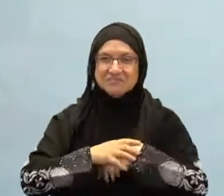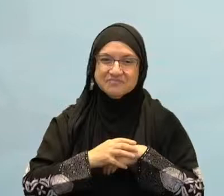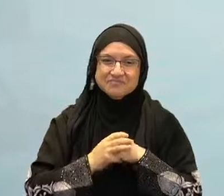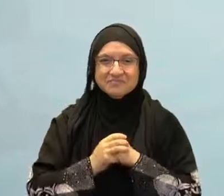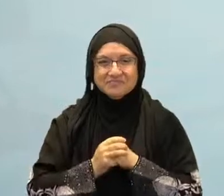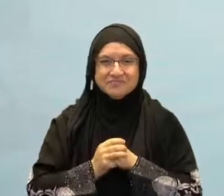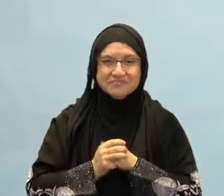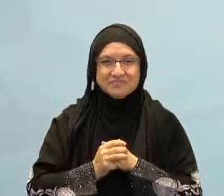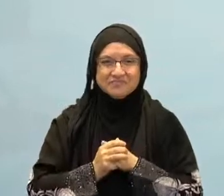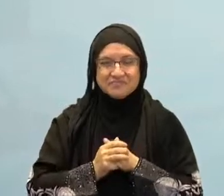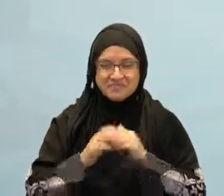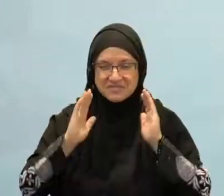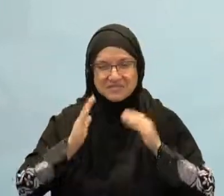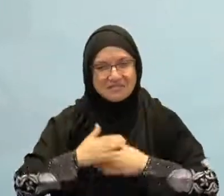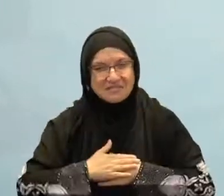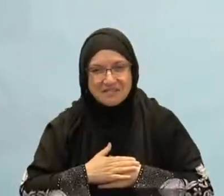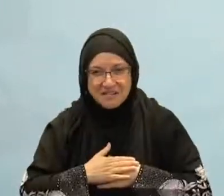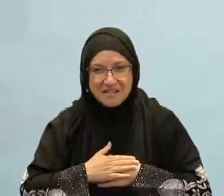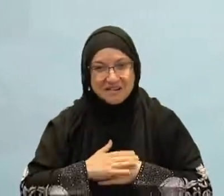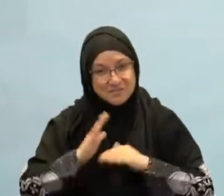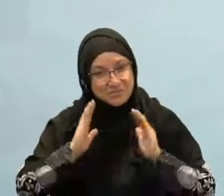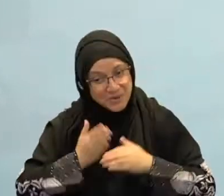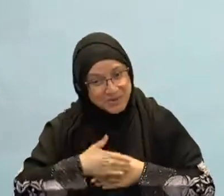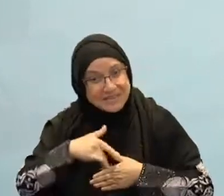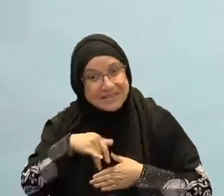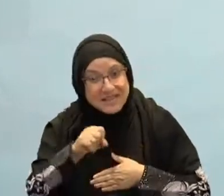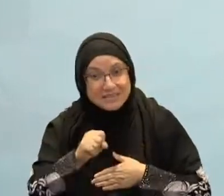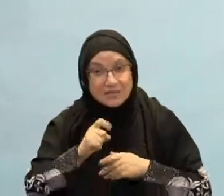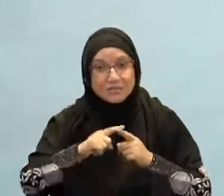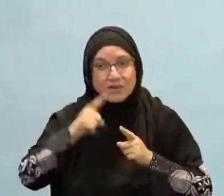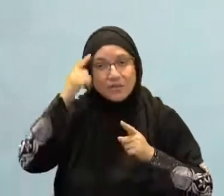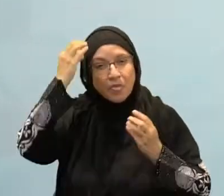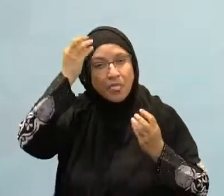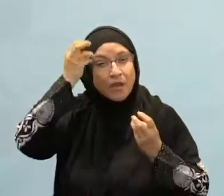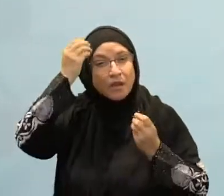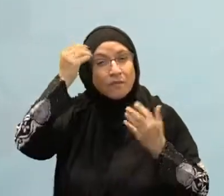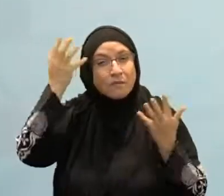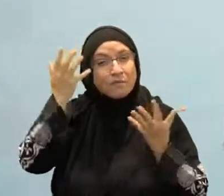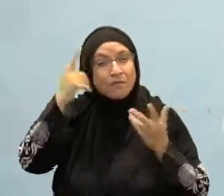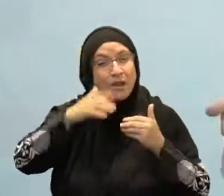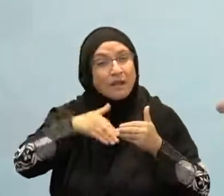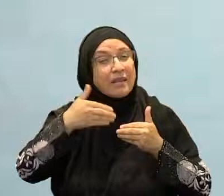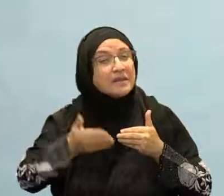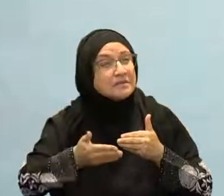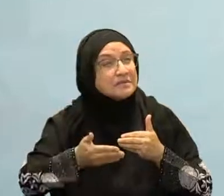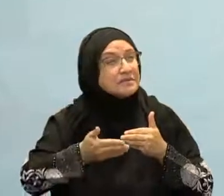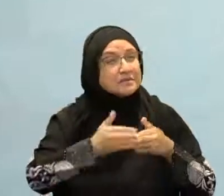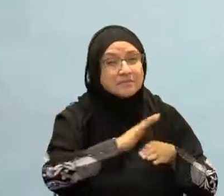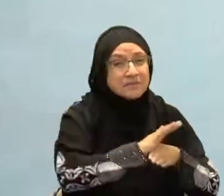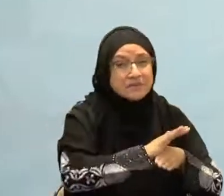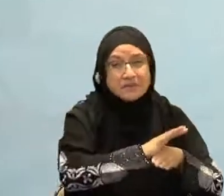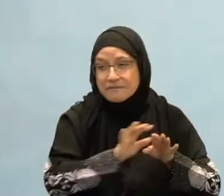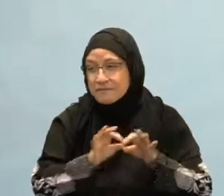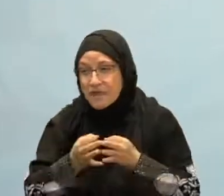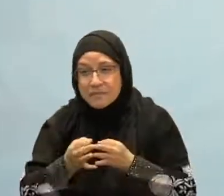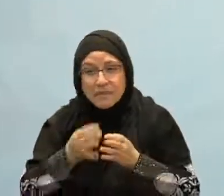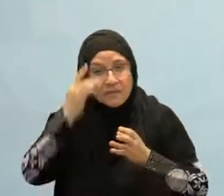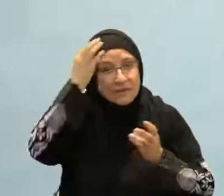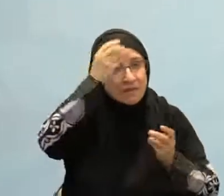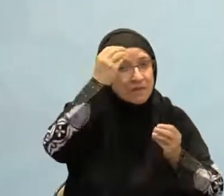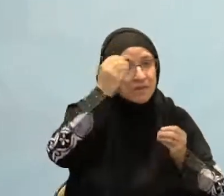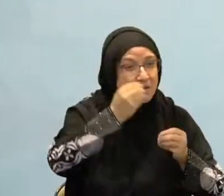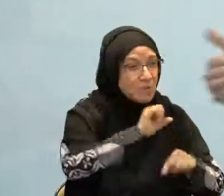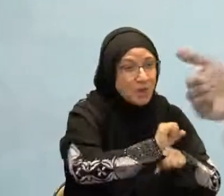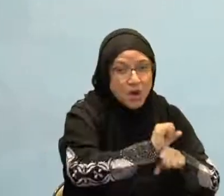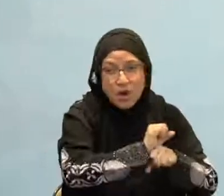comes next. The greatest distraction, and that's how you treat the nafses that you learn what it is that ails it.